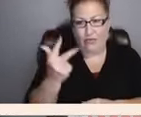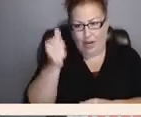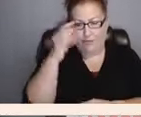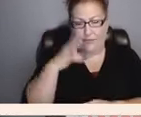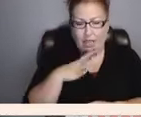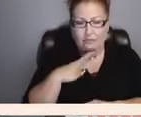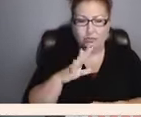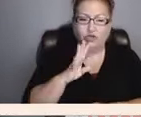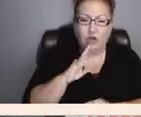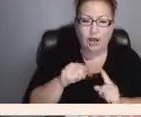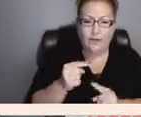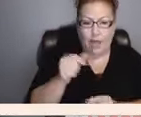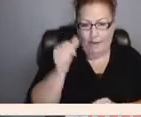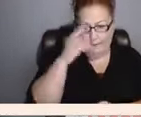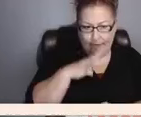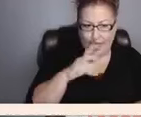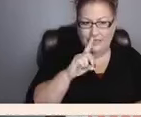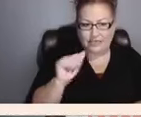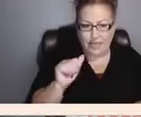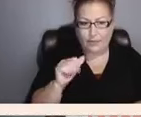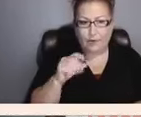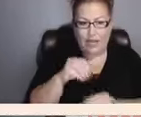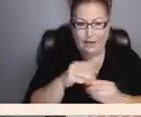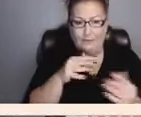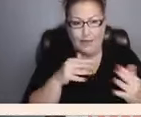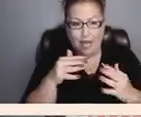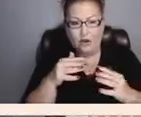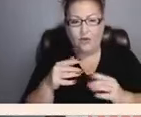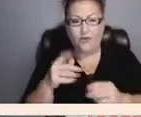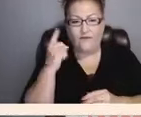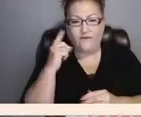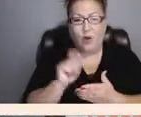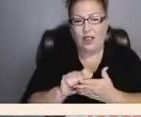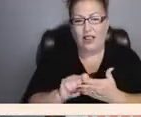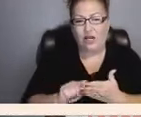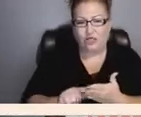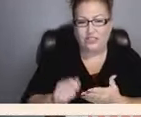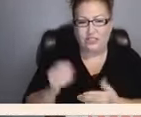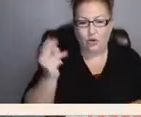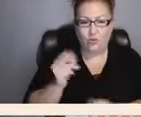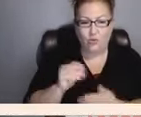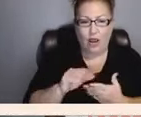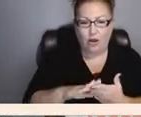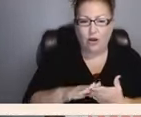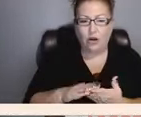from the literacy historical record for all the countries involved in the Great War.